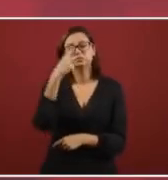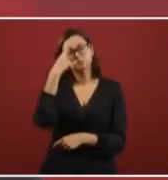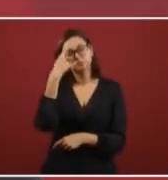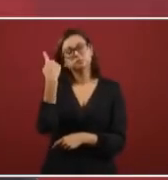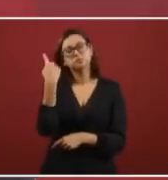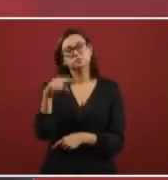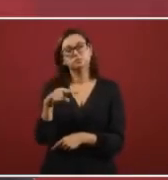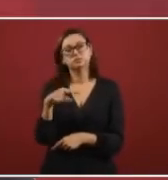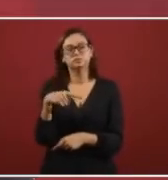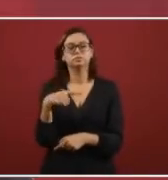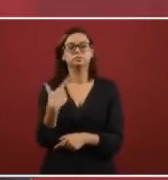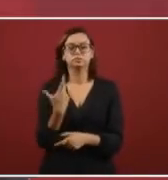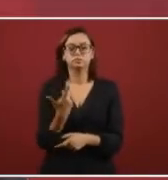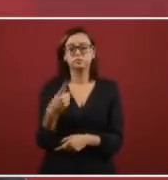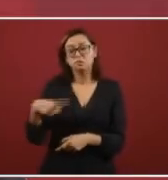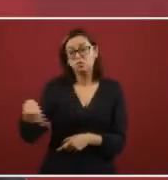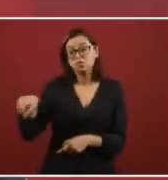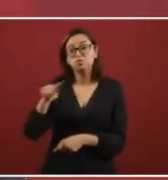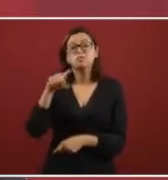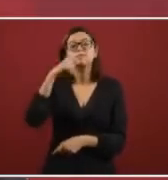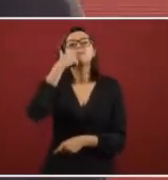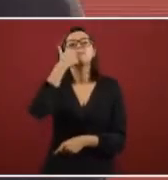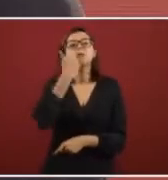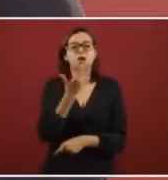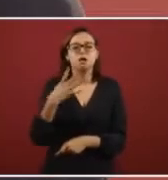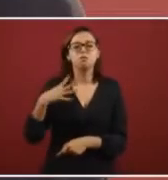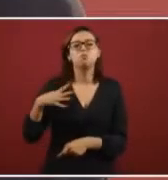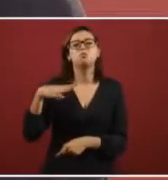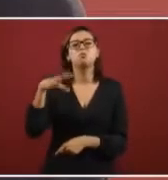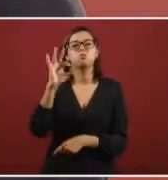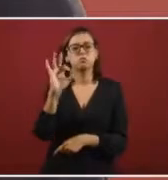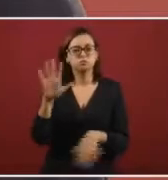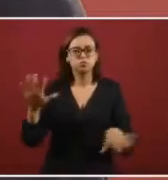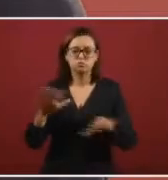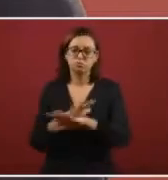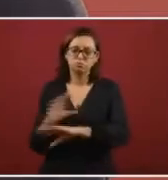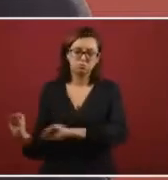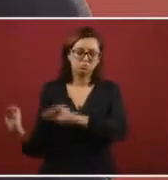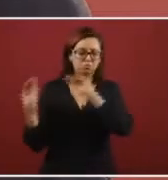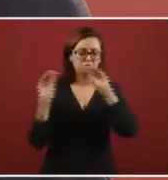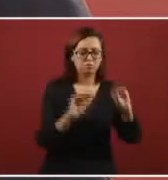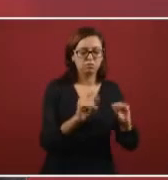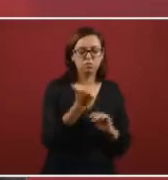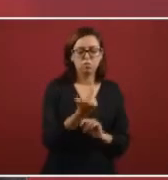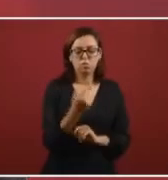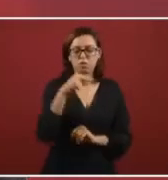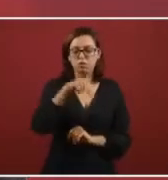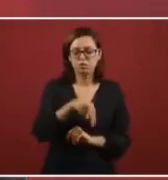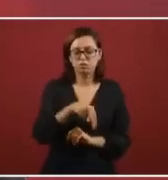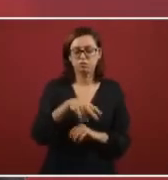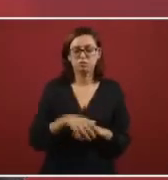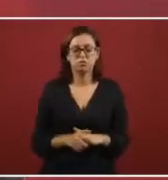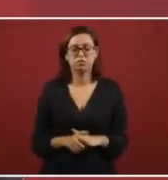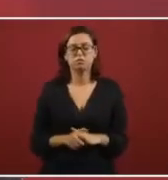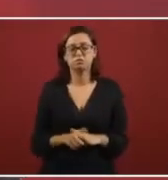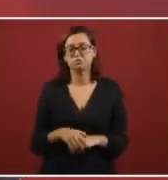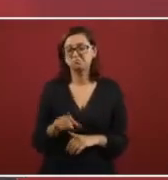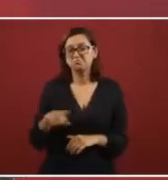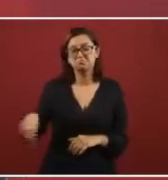that they can pass voluntarily to the National Guard. And the ones that don't want to,